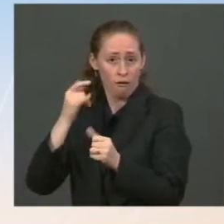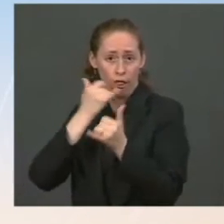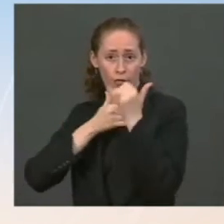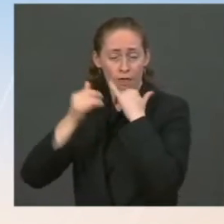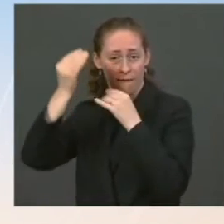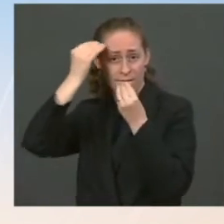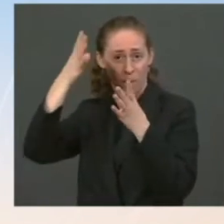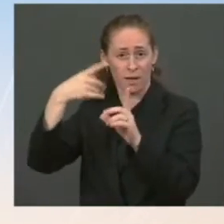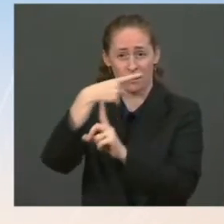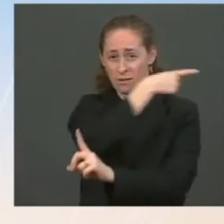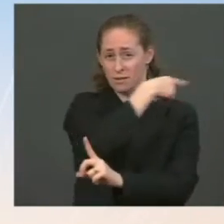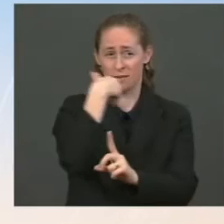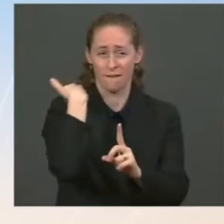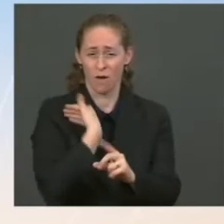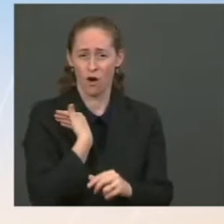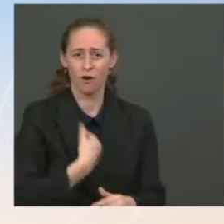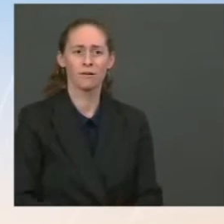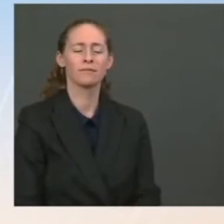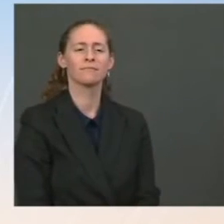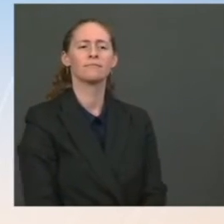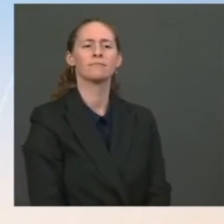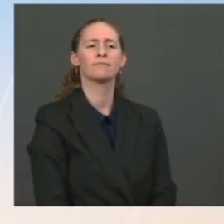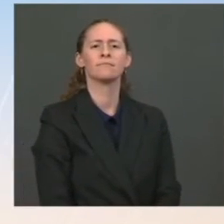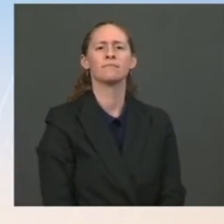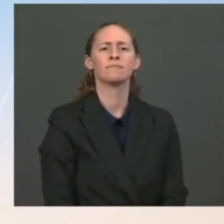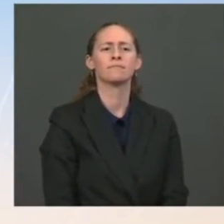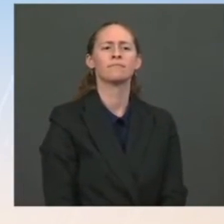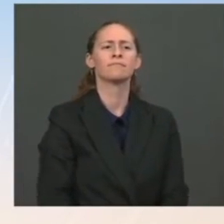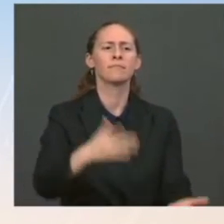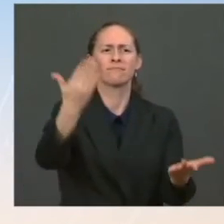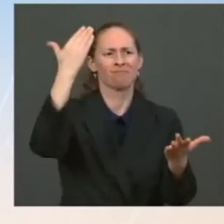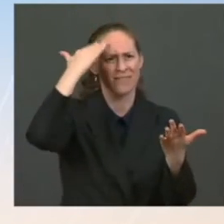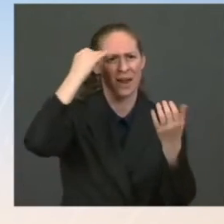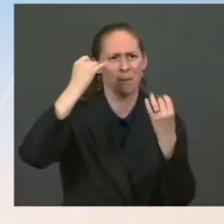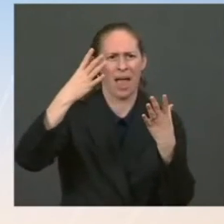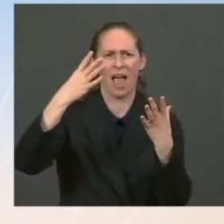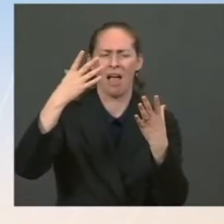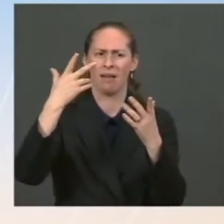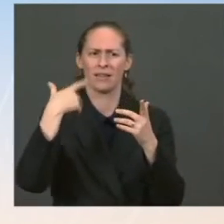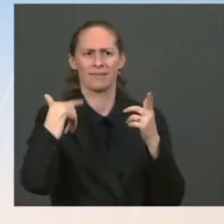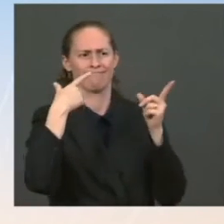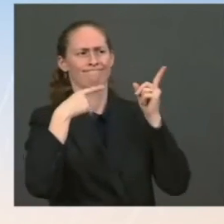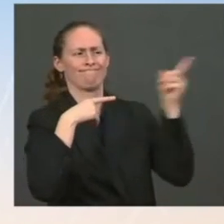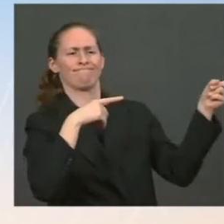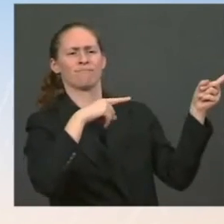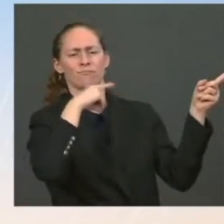disinformation back in 2020. Okay, moving on to the border. Following up on a question from earlier in the week, is I'd